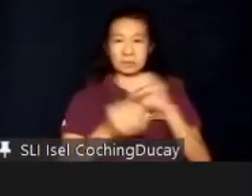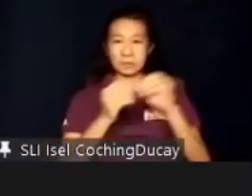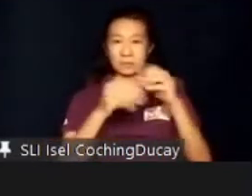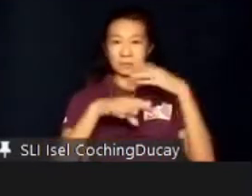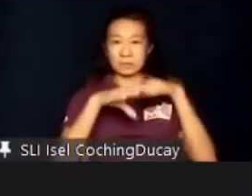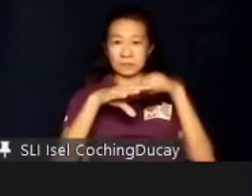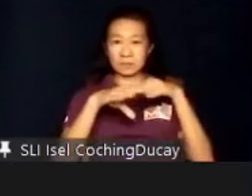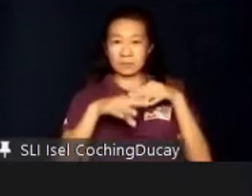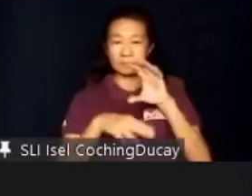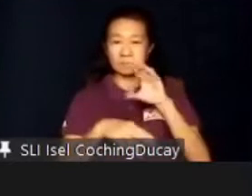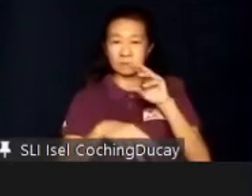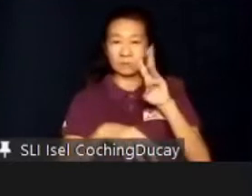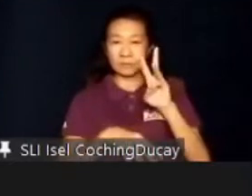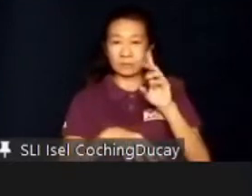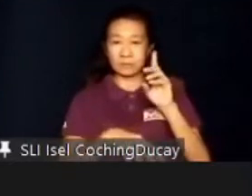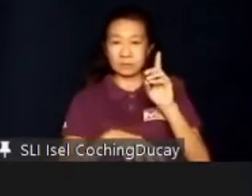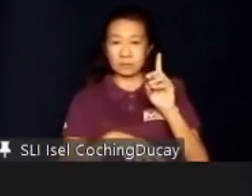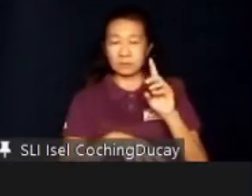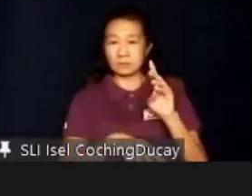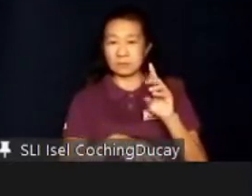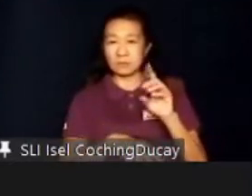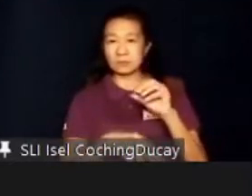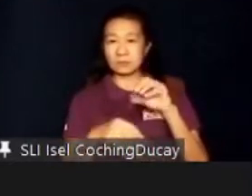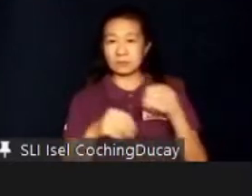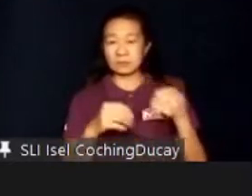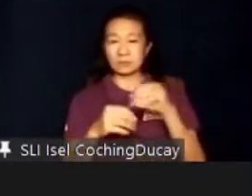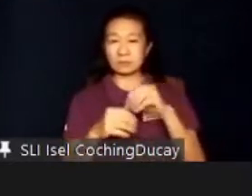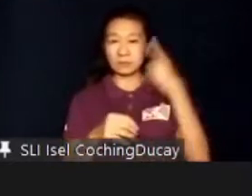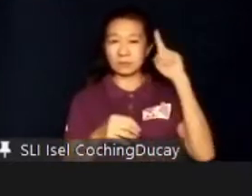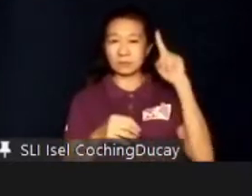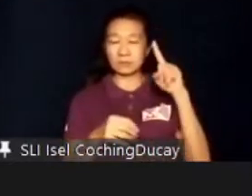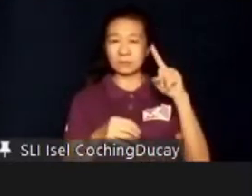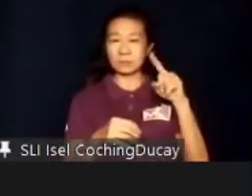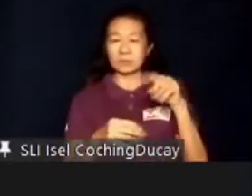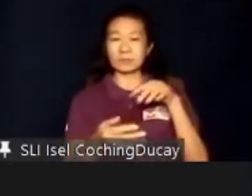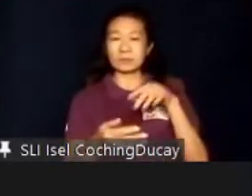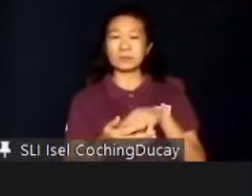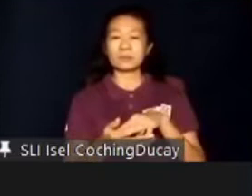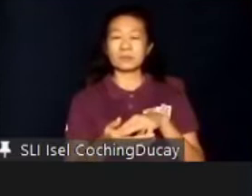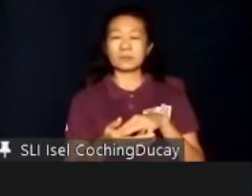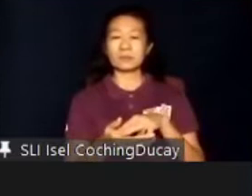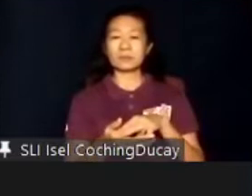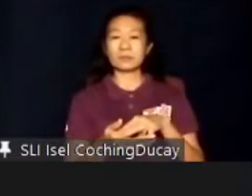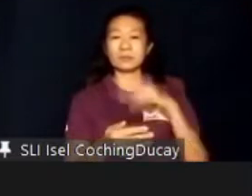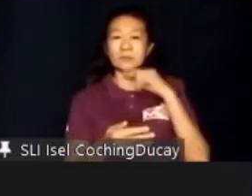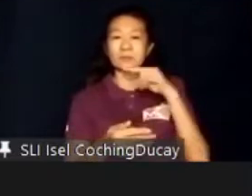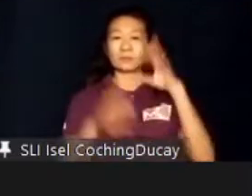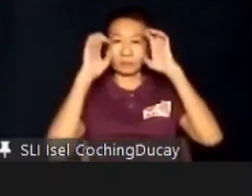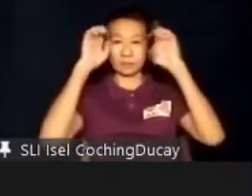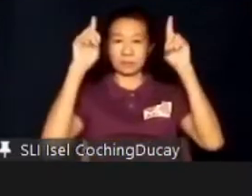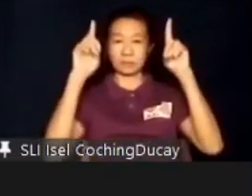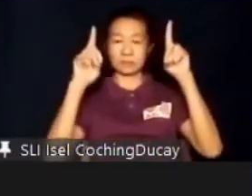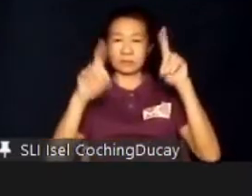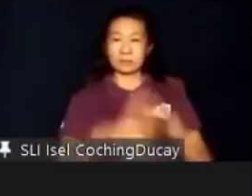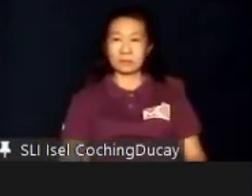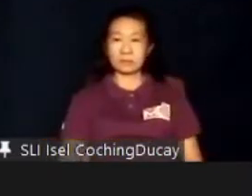to CWDs, who, according to the UNESCO, are more vulnerable to educational displacement. In lieu